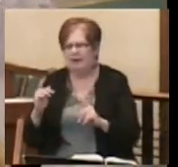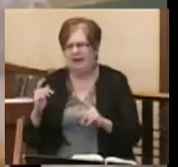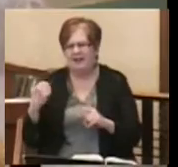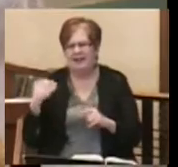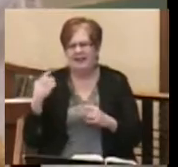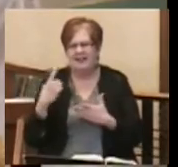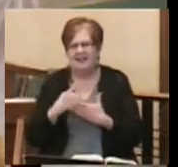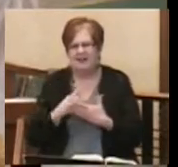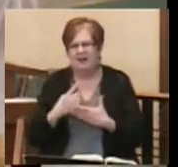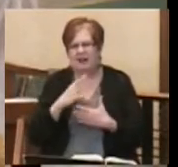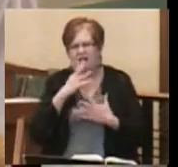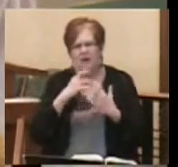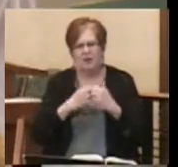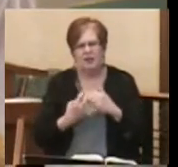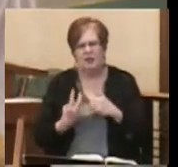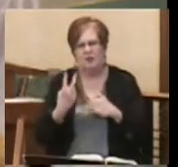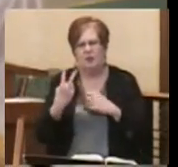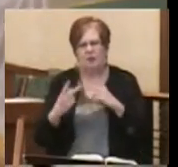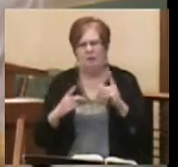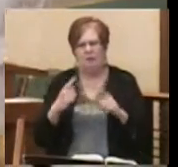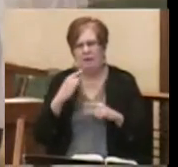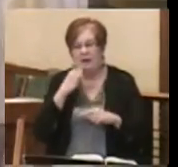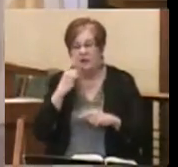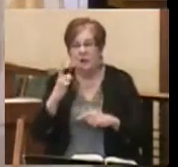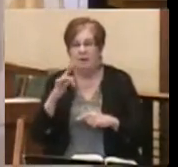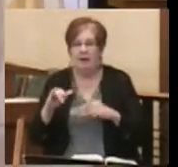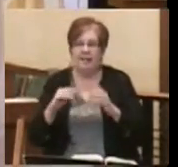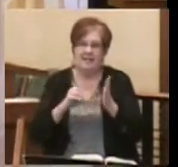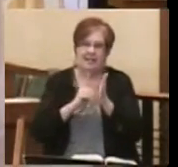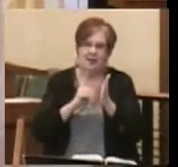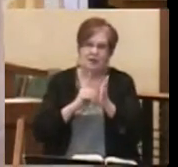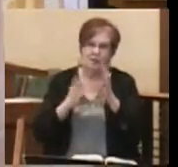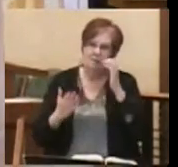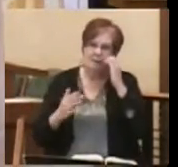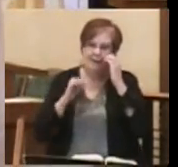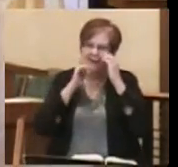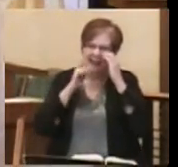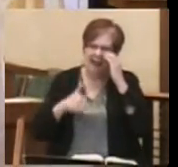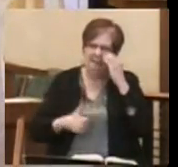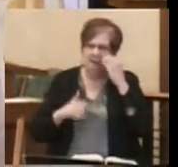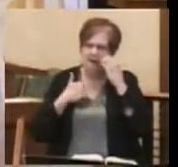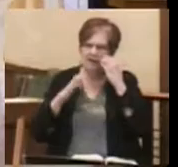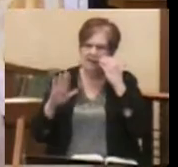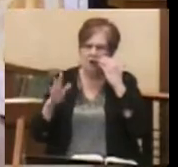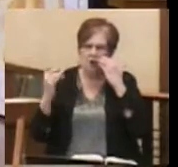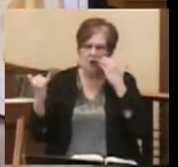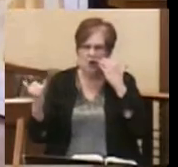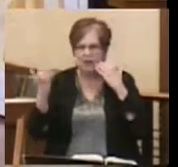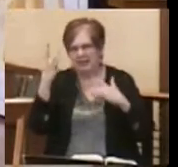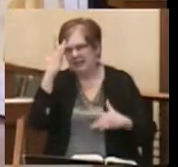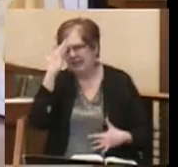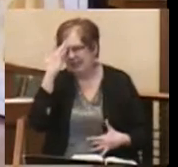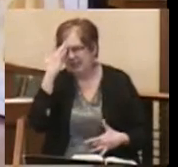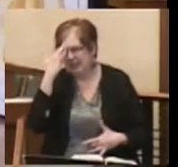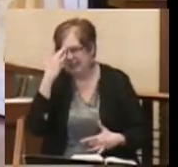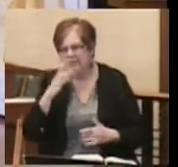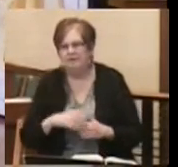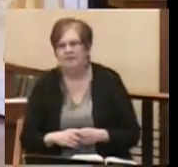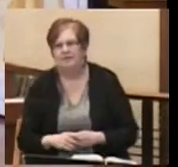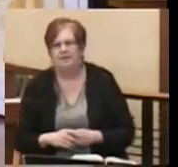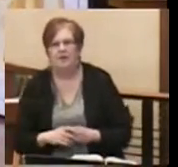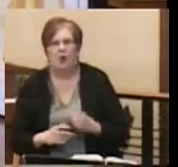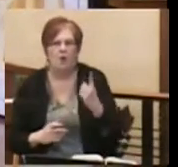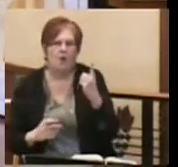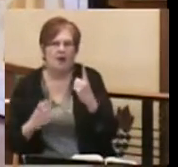I talked with two people who have been told by their doctors they may not survive their current illnesses. In one